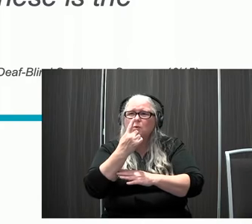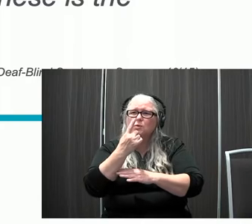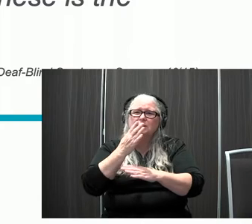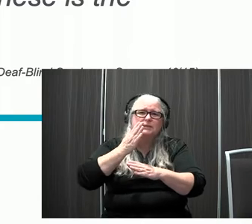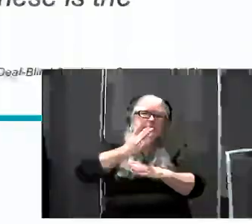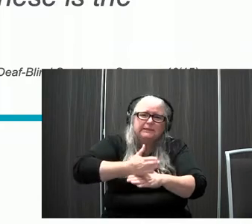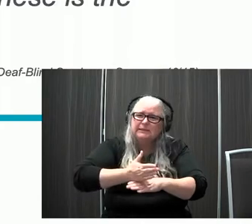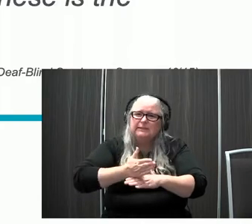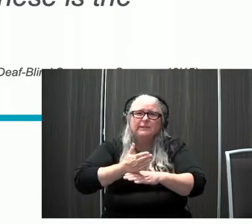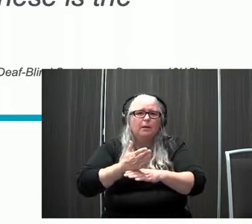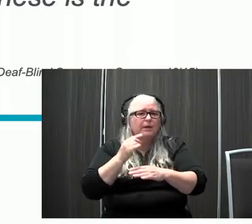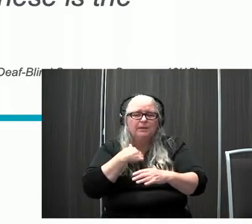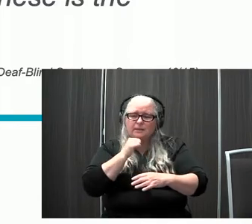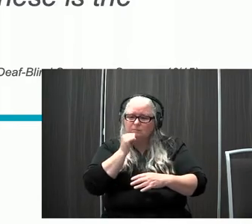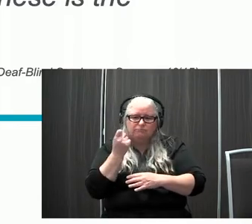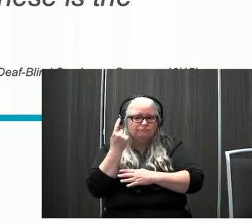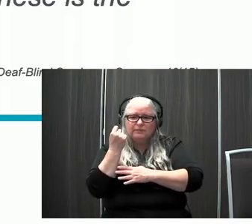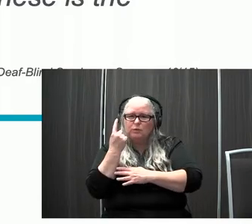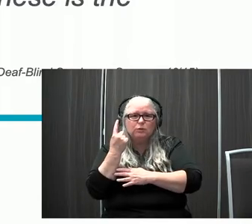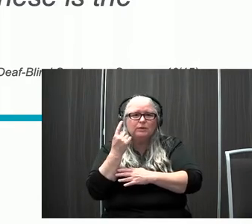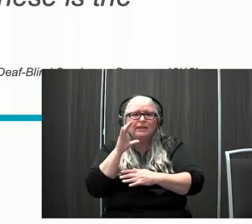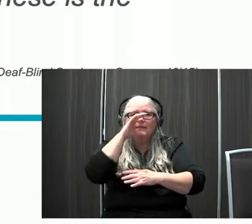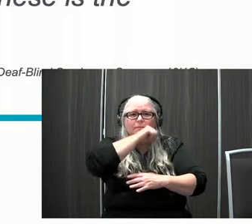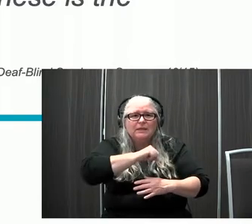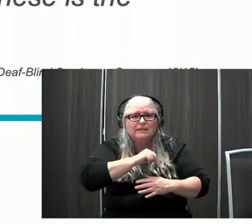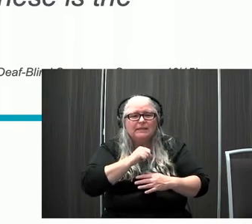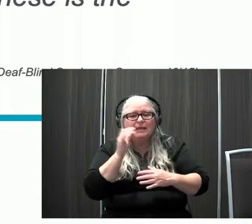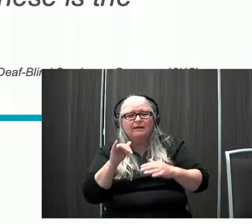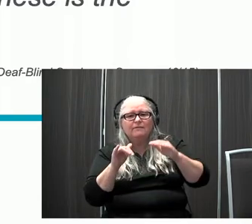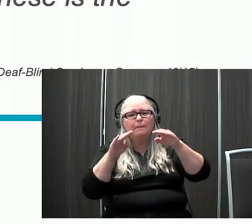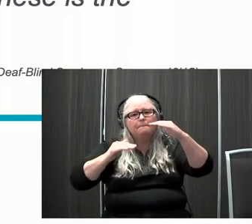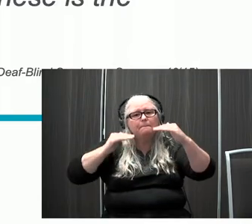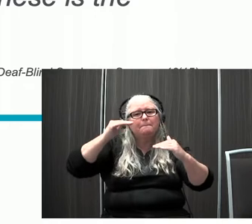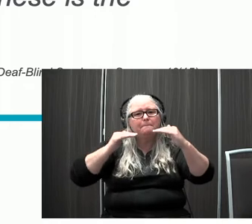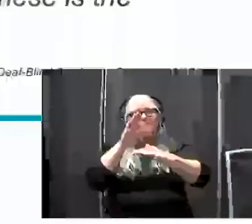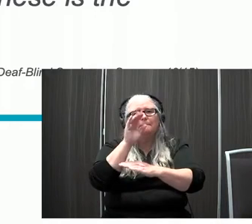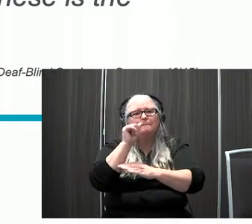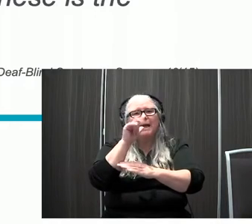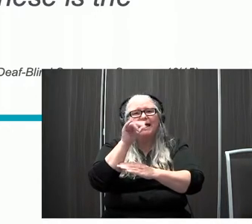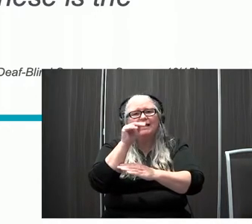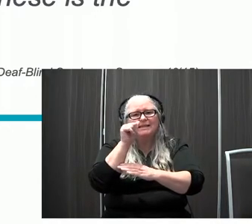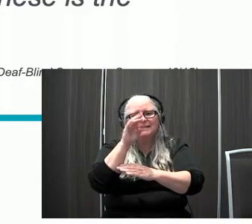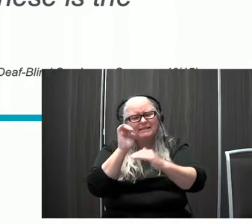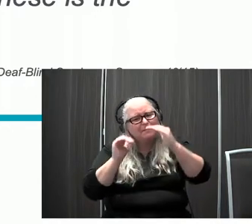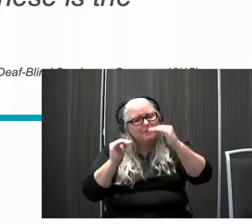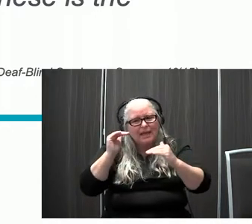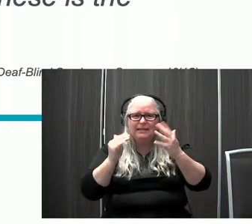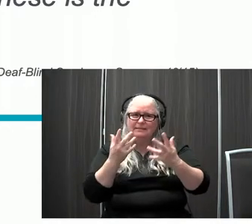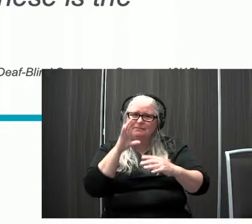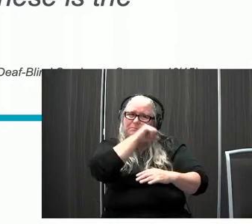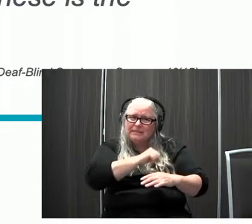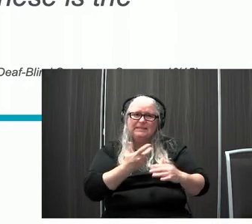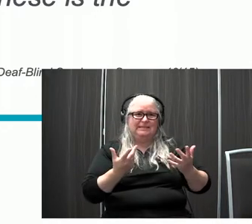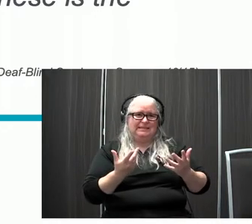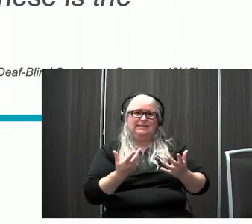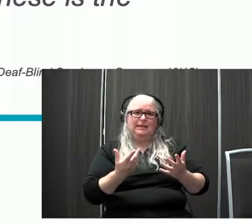least understood of these is the missing sense of balance. So hopefully this morning we'll be able to give you a good idea of